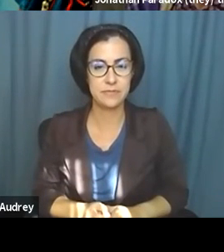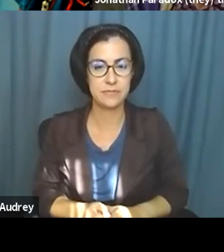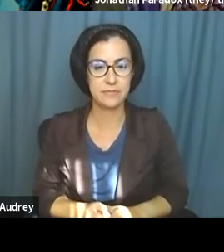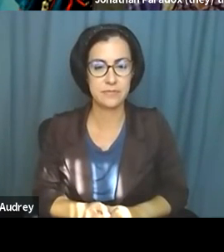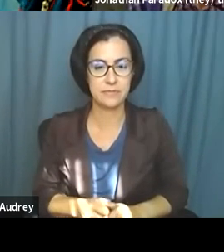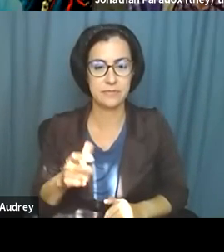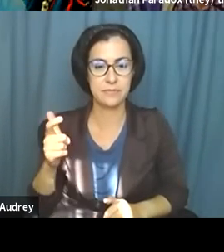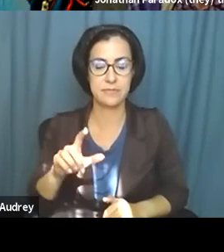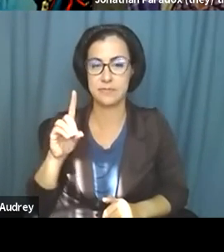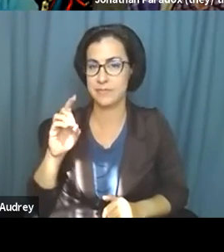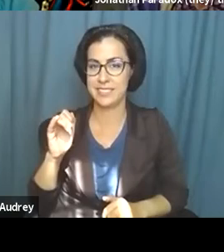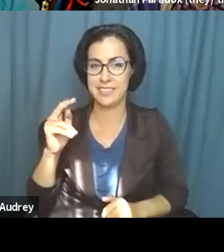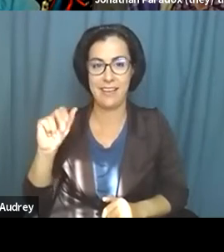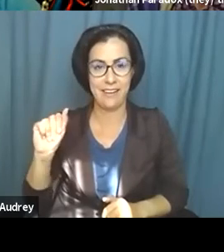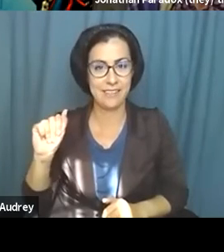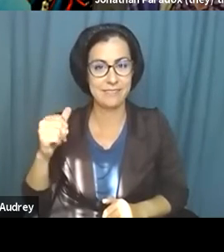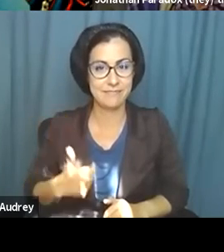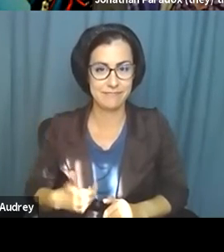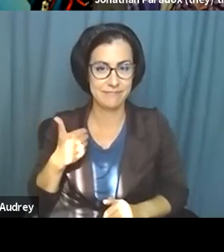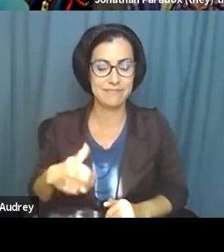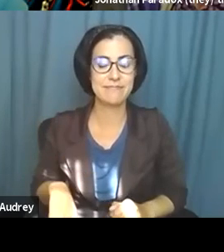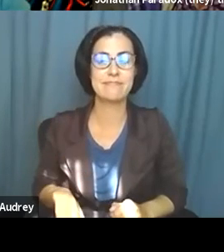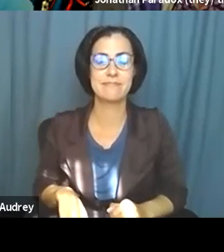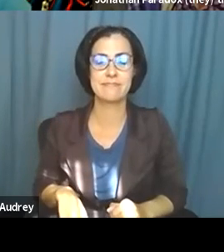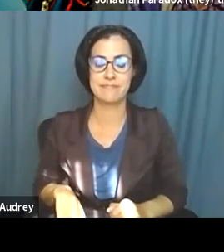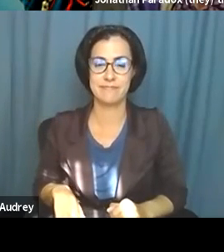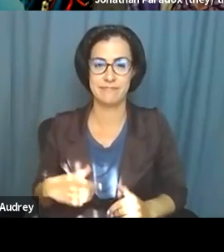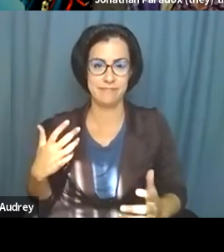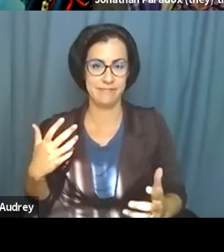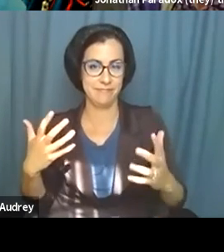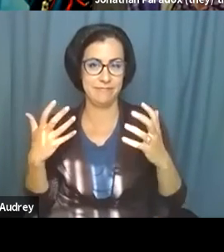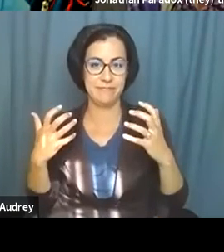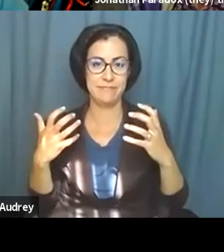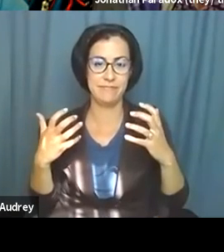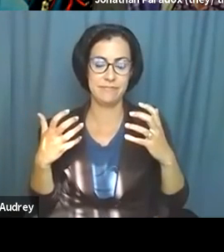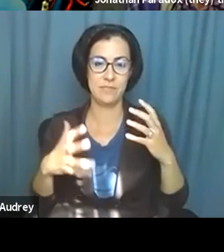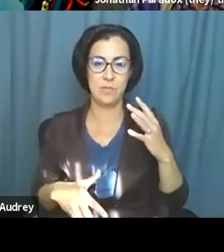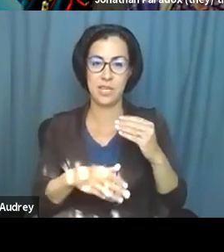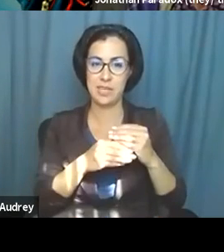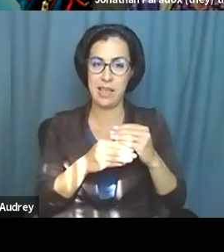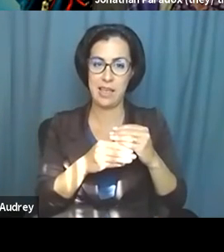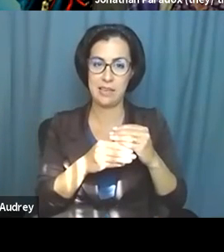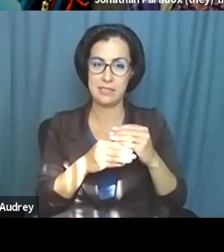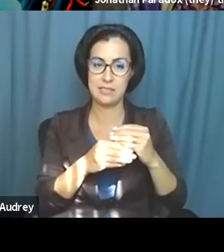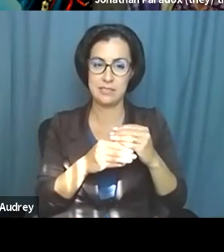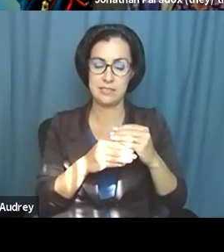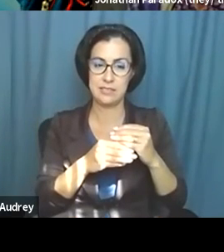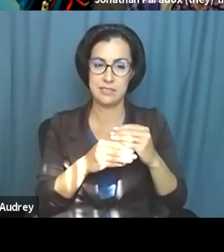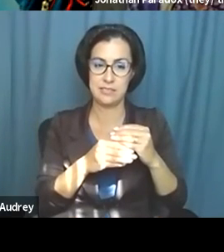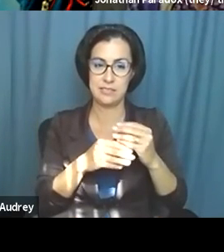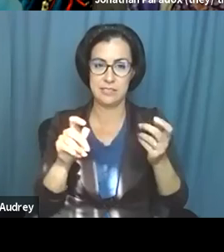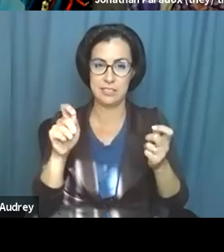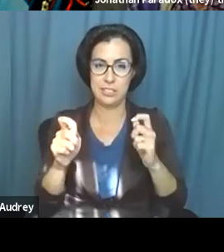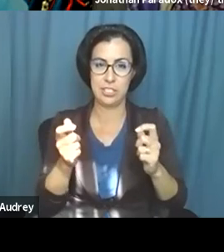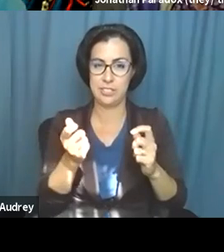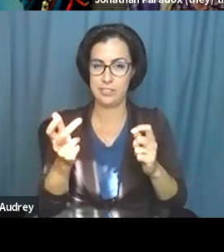This is Deanna. Um, I wanted to add, um, and adjust a